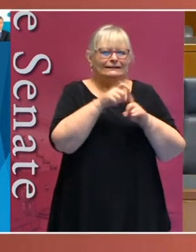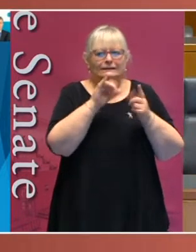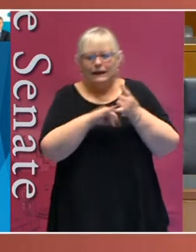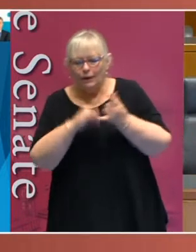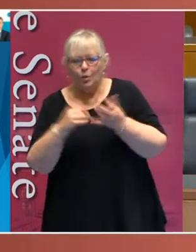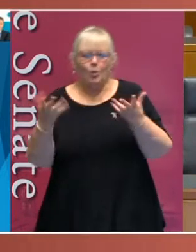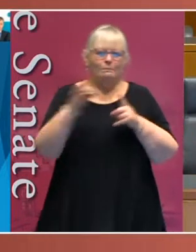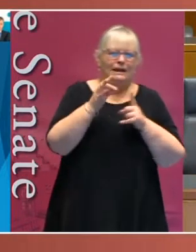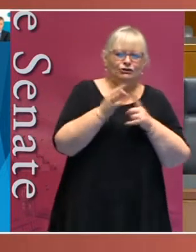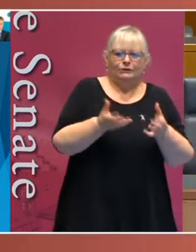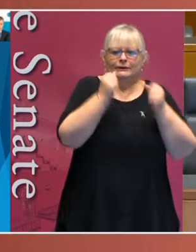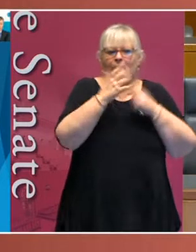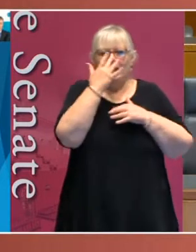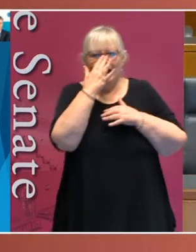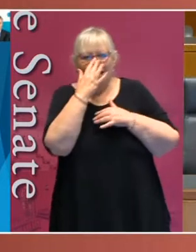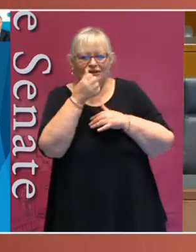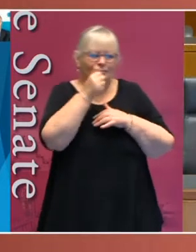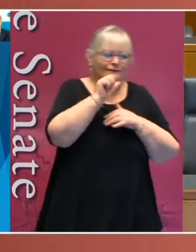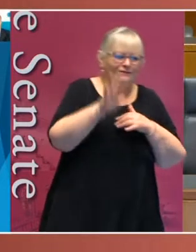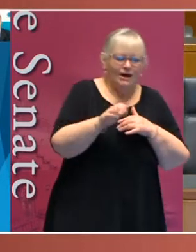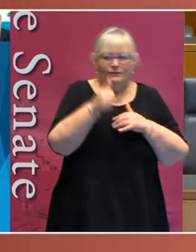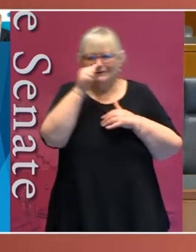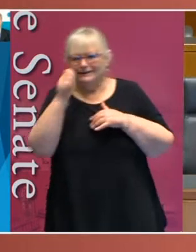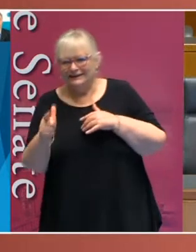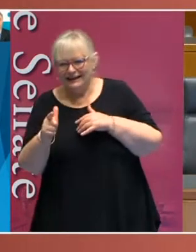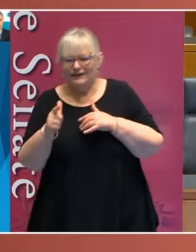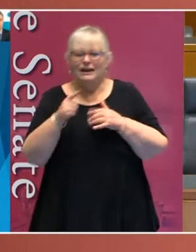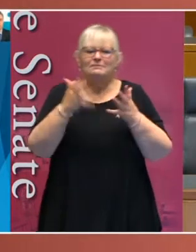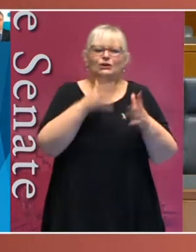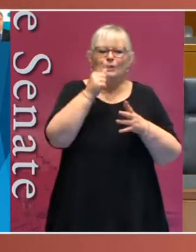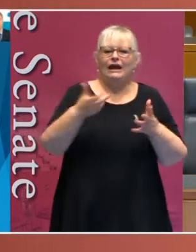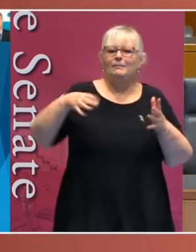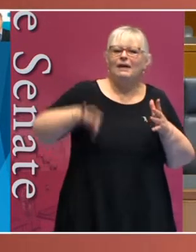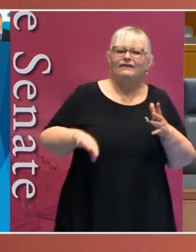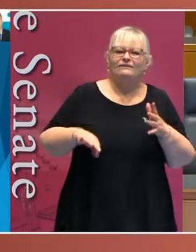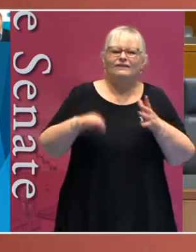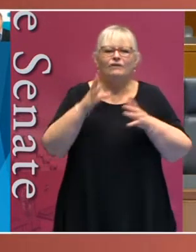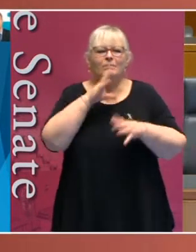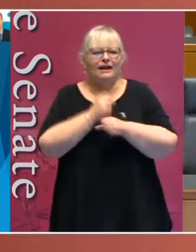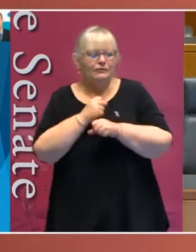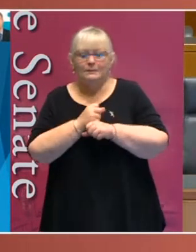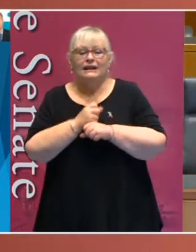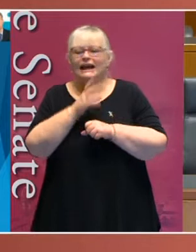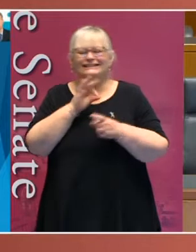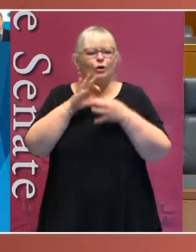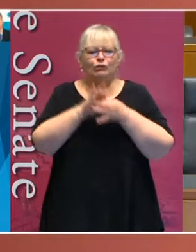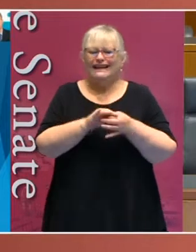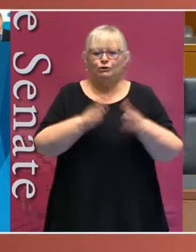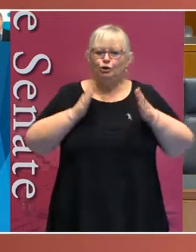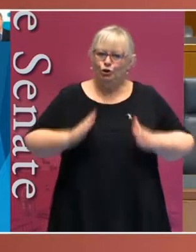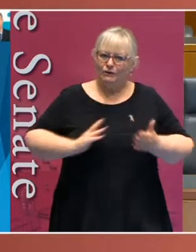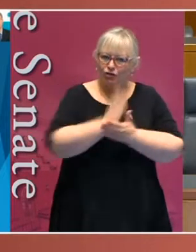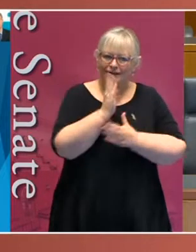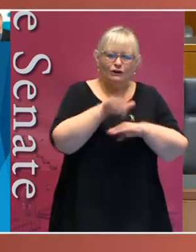legislation relating to certain entitlements. It is not relating to this human rights conception of what is